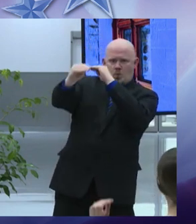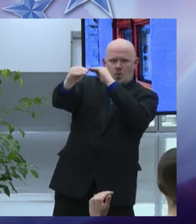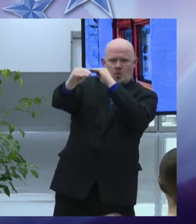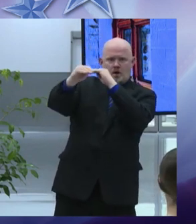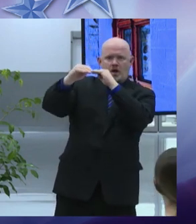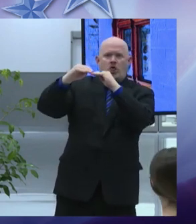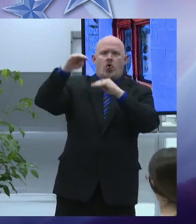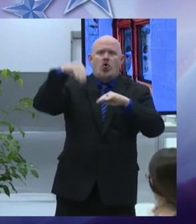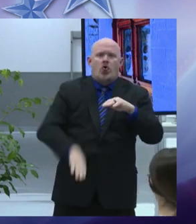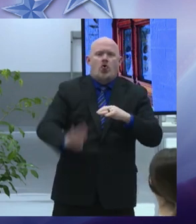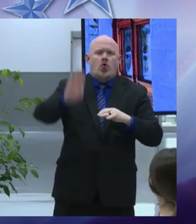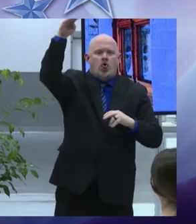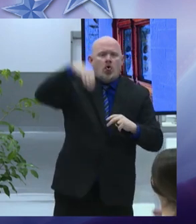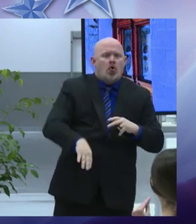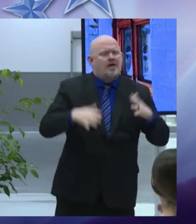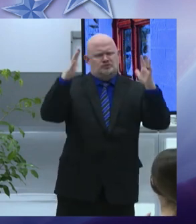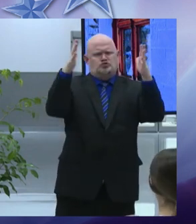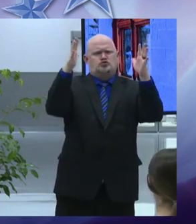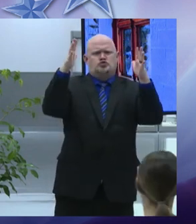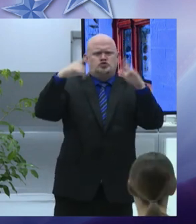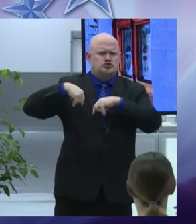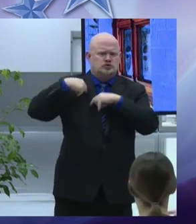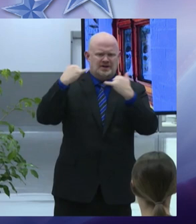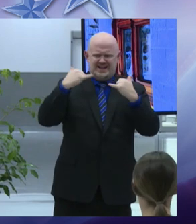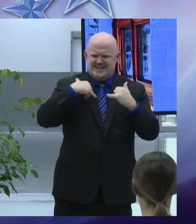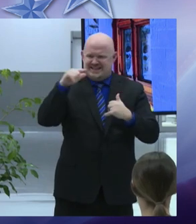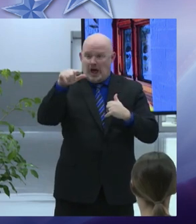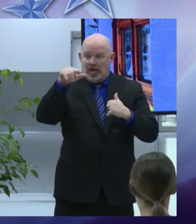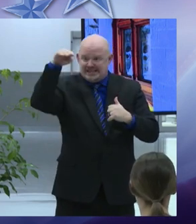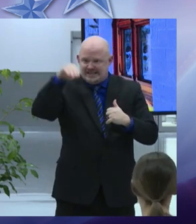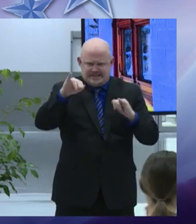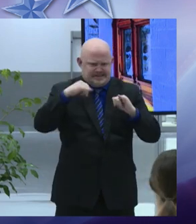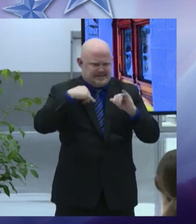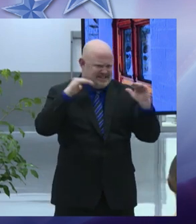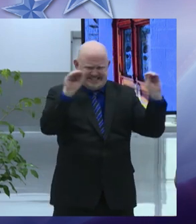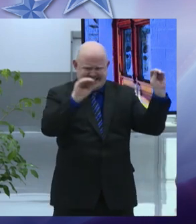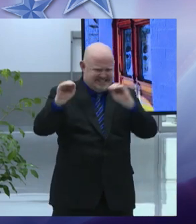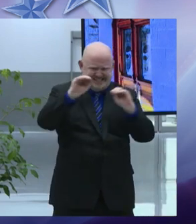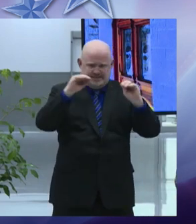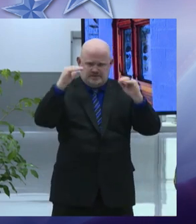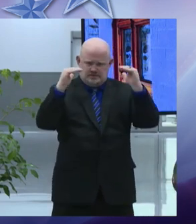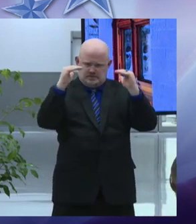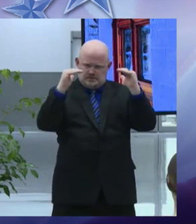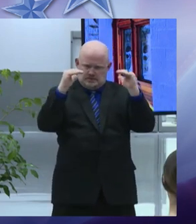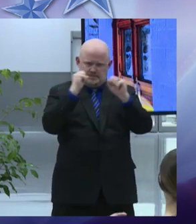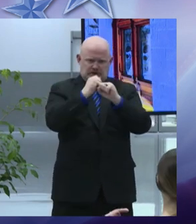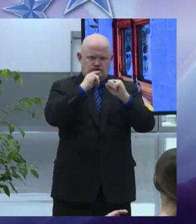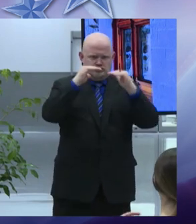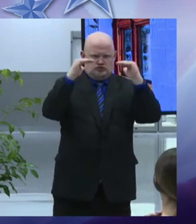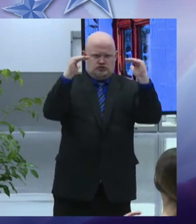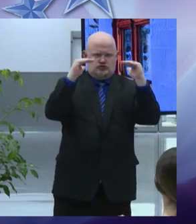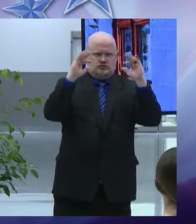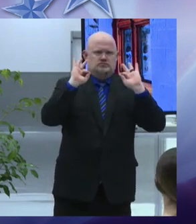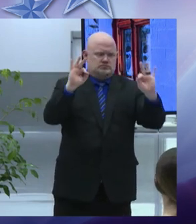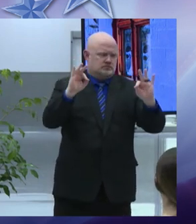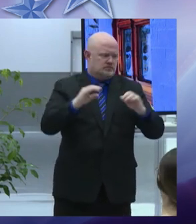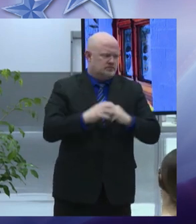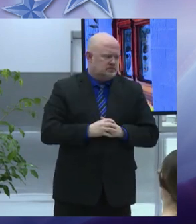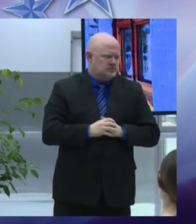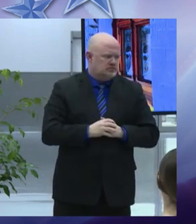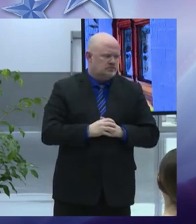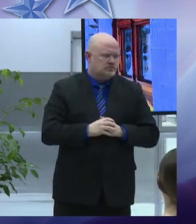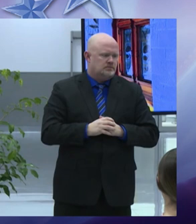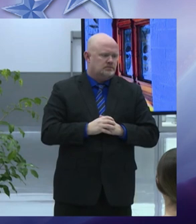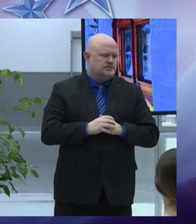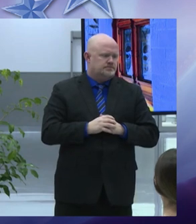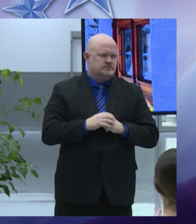revenue and expenses which will require further planning discipline and growth and unless we demonstrate good stewardship in the new in the near